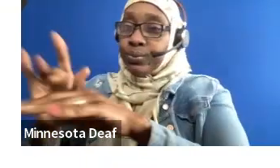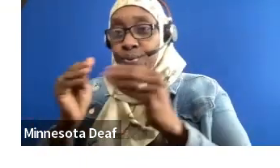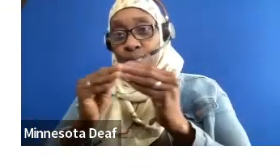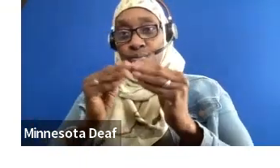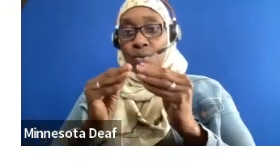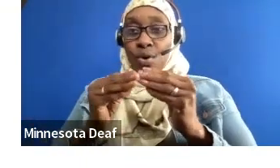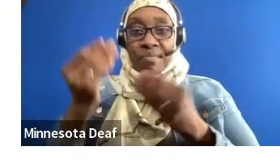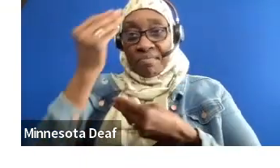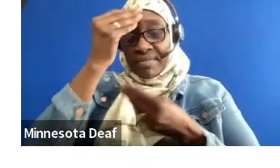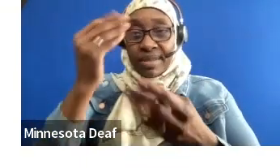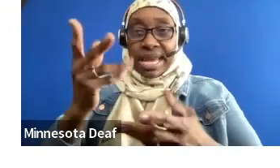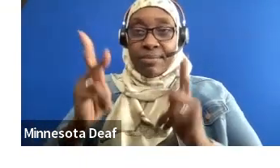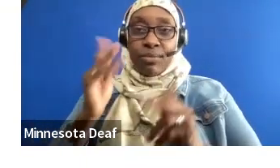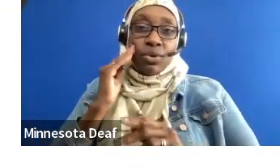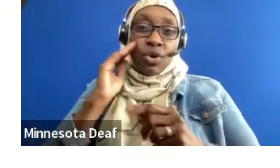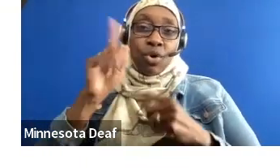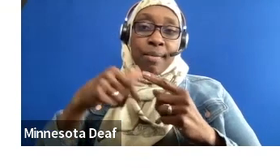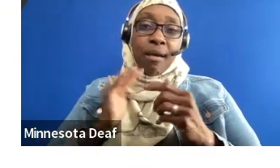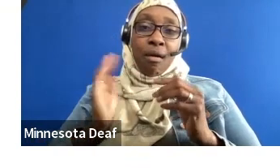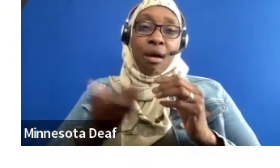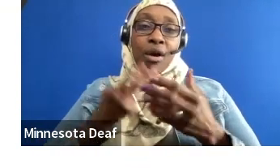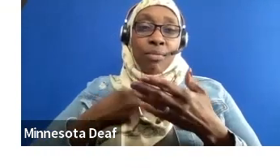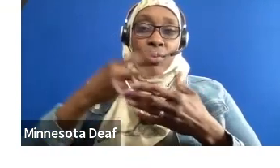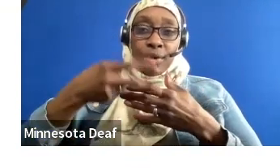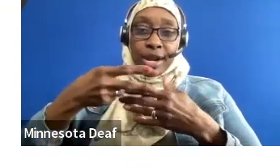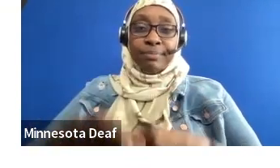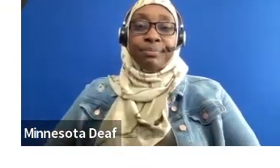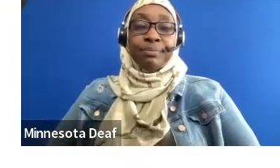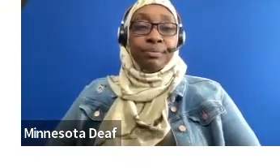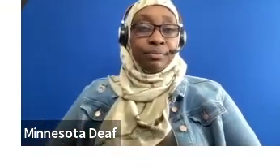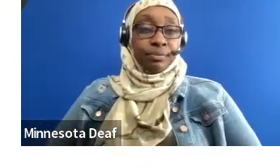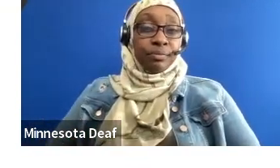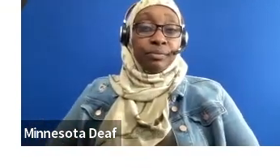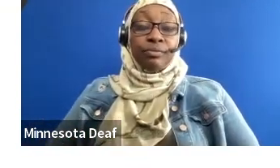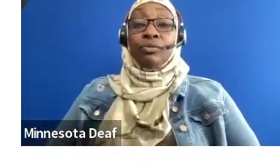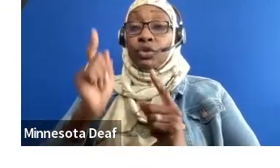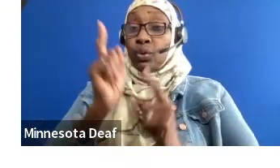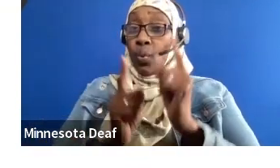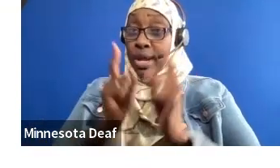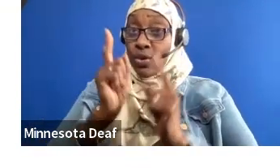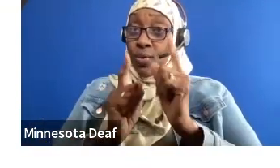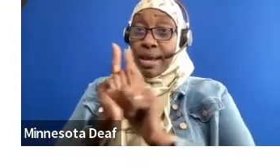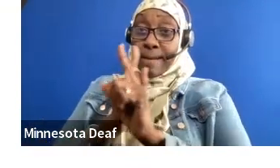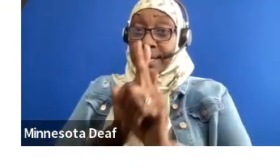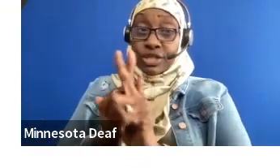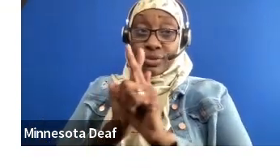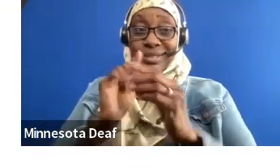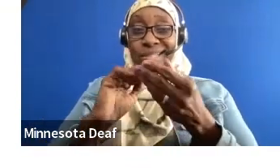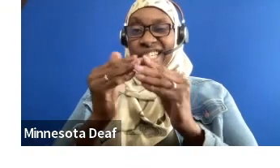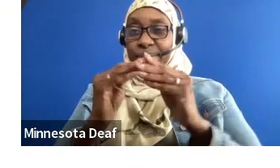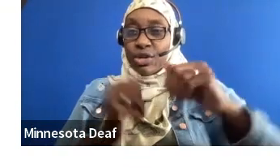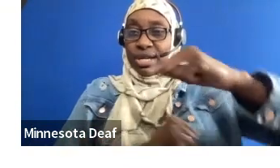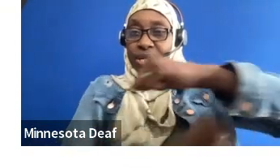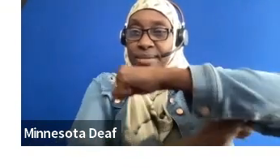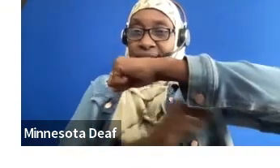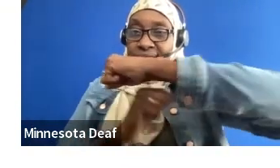So, one-to-one mentoring, it's community-based. What this means is that our volunteers are from the community around